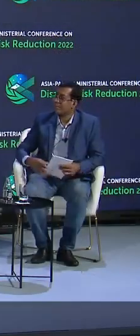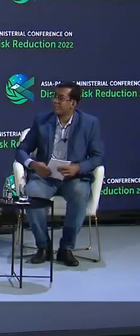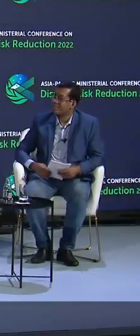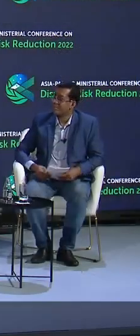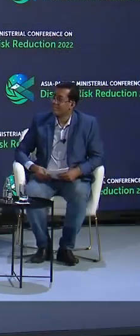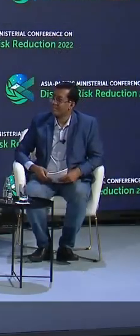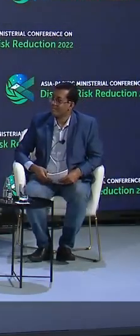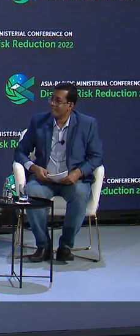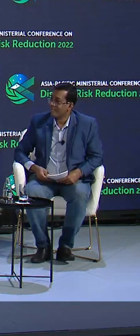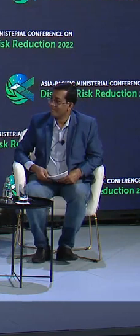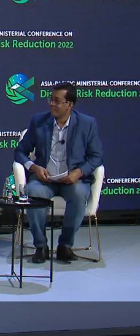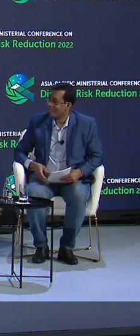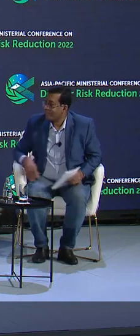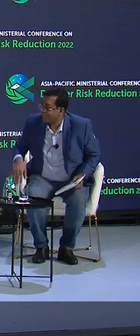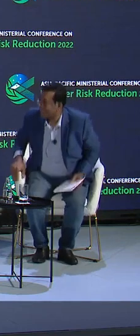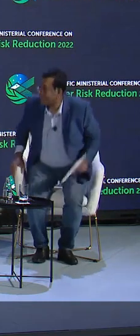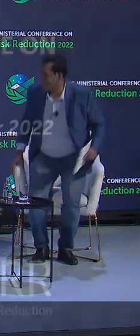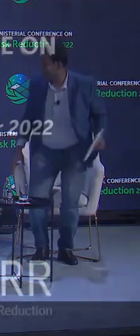Thank you very much. you. Well done. Thank you.